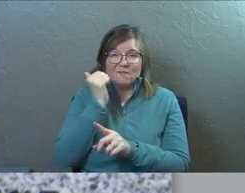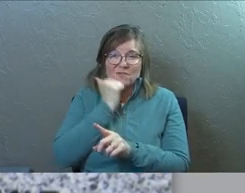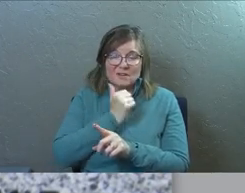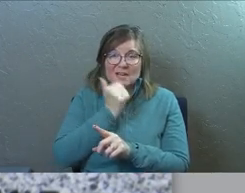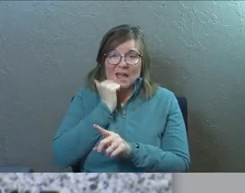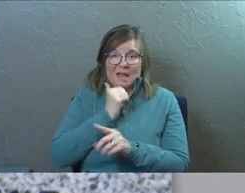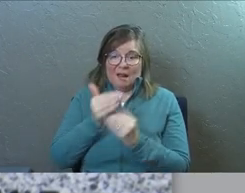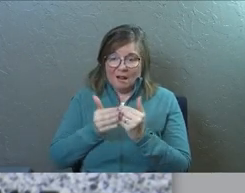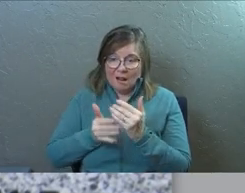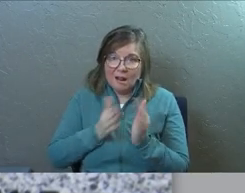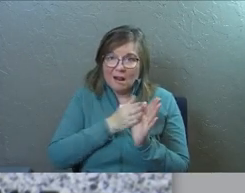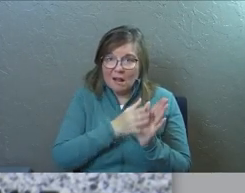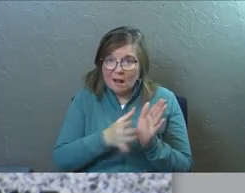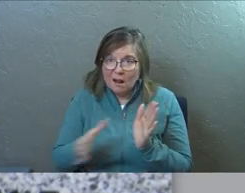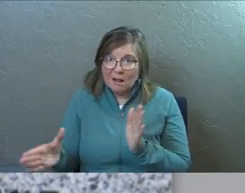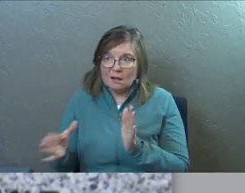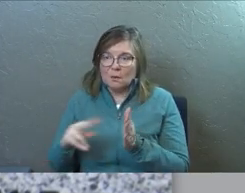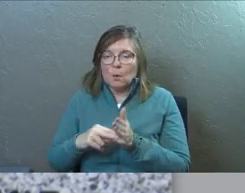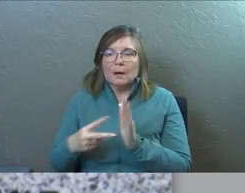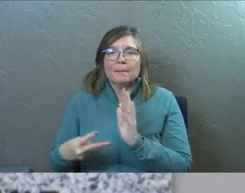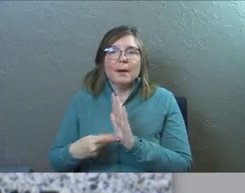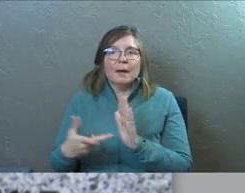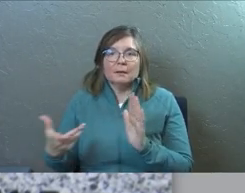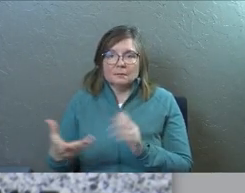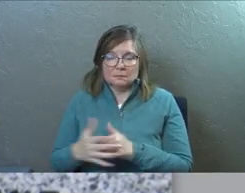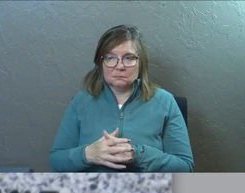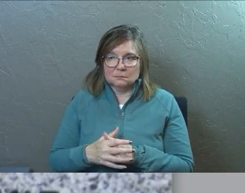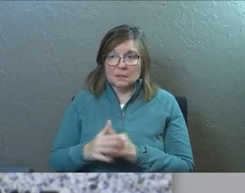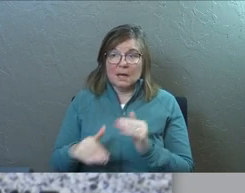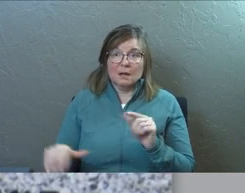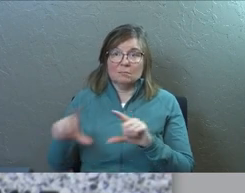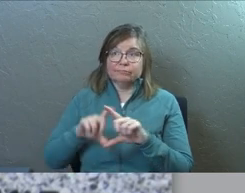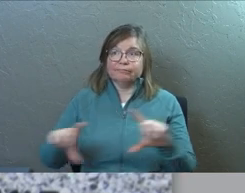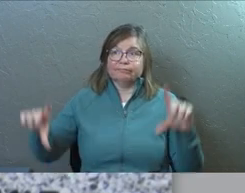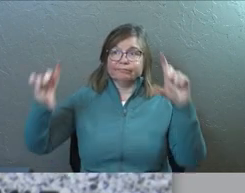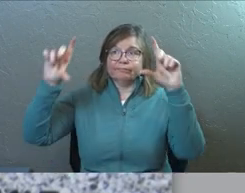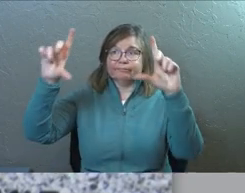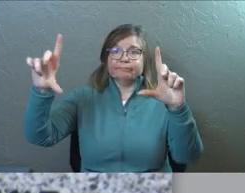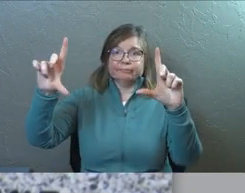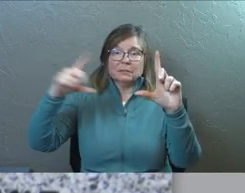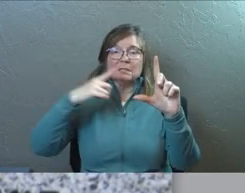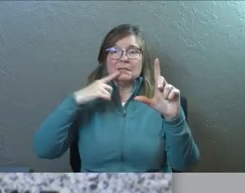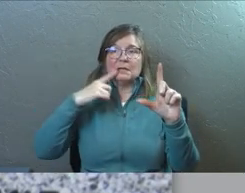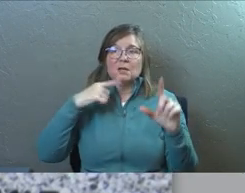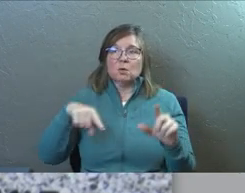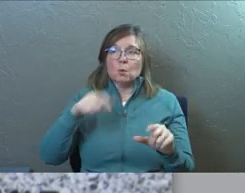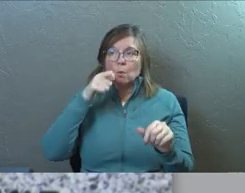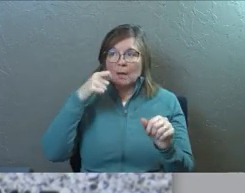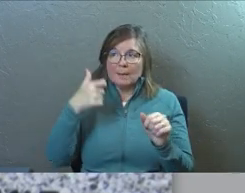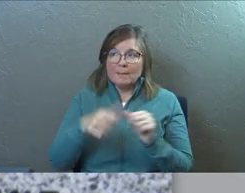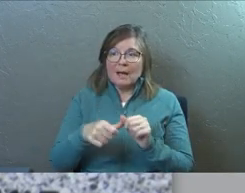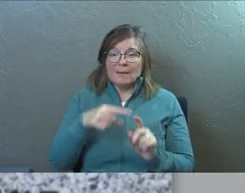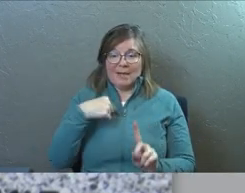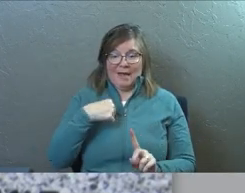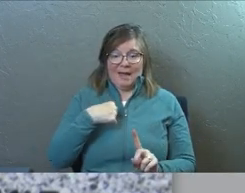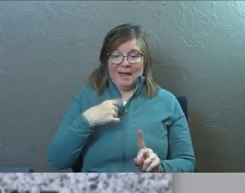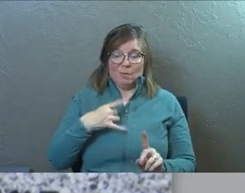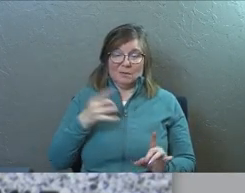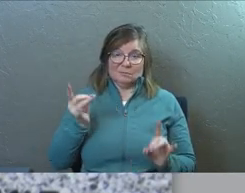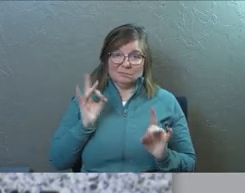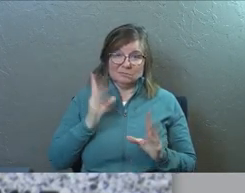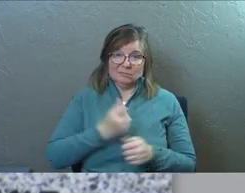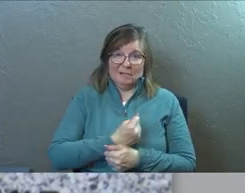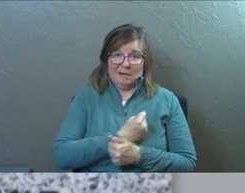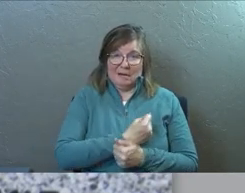of his Christian life what it was all about. And above the mantle, it said this, it said, and thou shalt remember that thou wast a